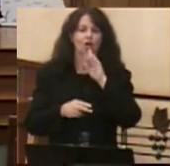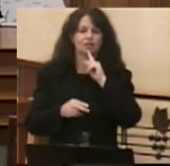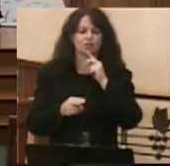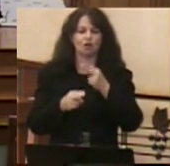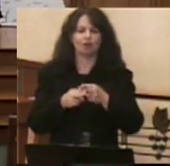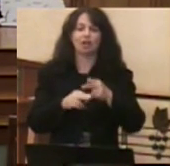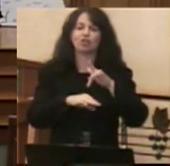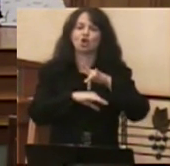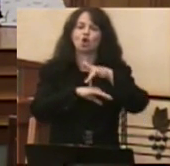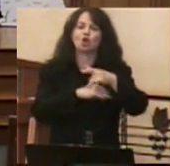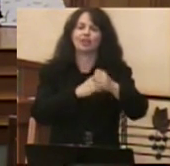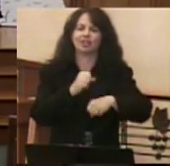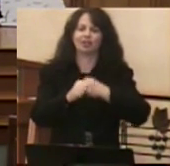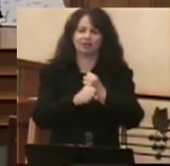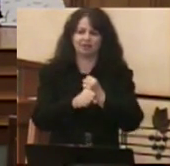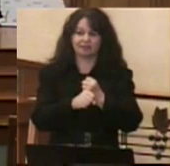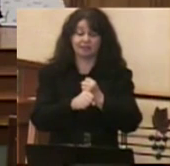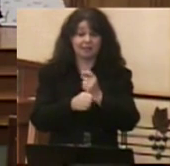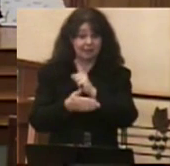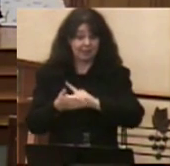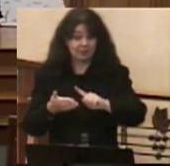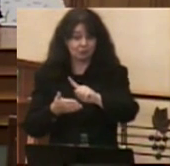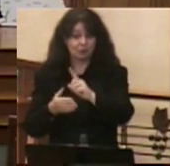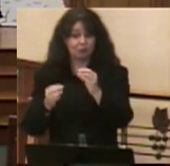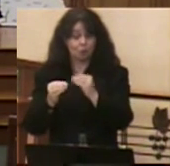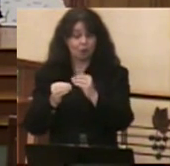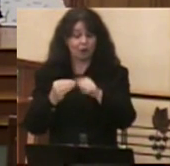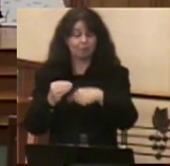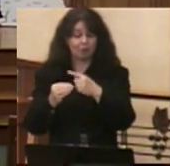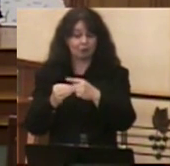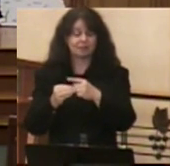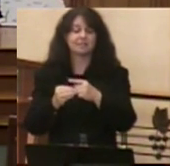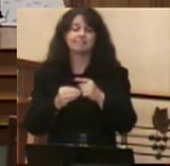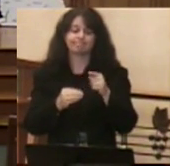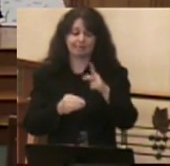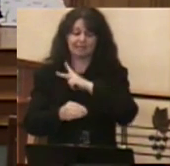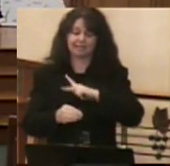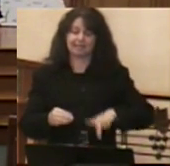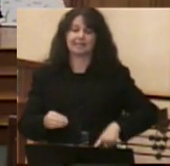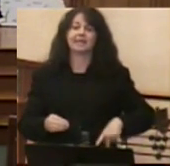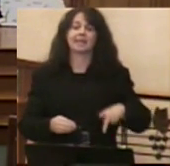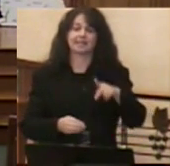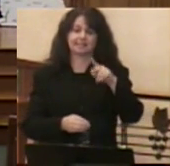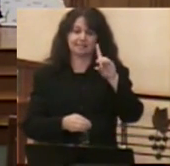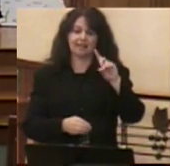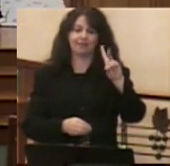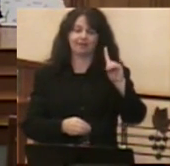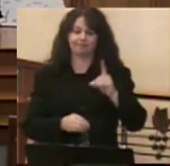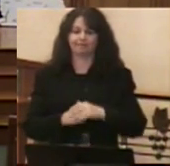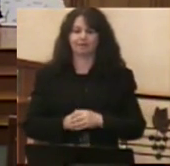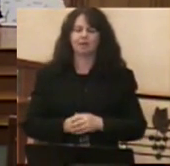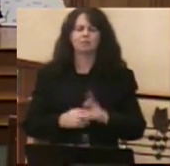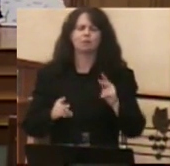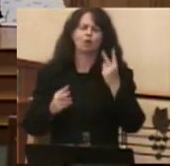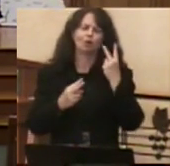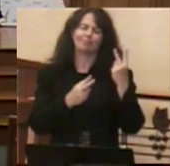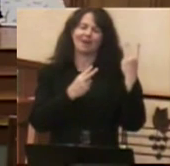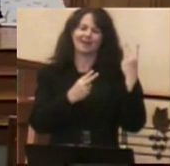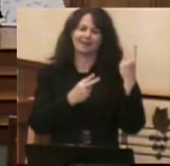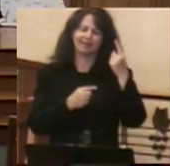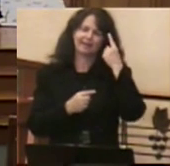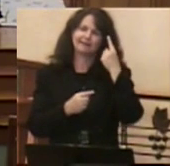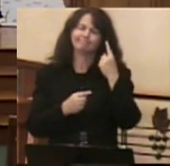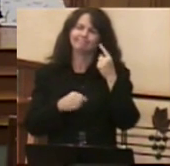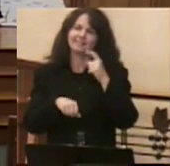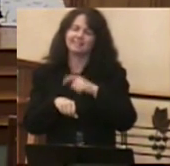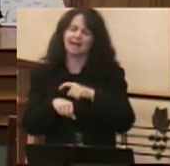Next week, more about David as king. When God's people would look back on the good old days, they usually are reflecting a bit more on